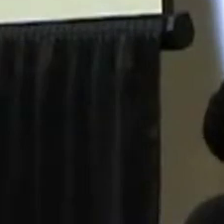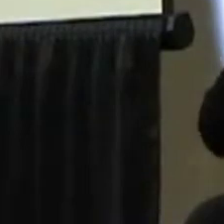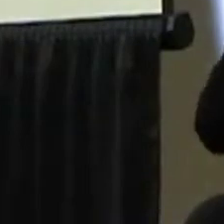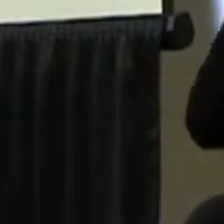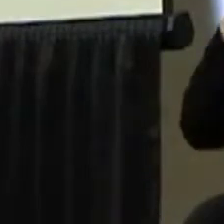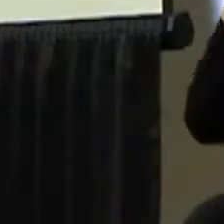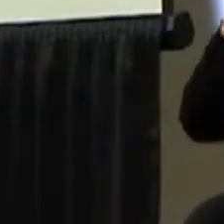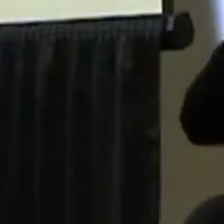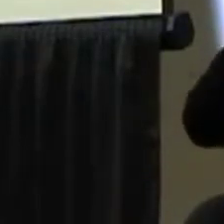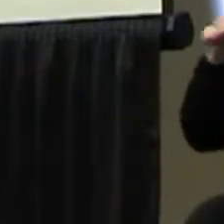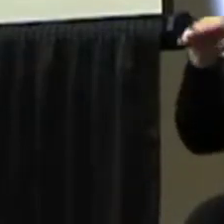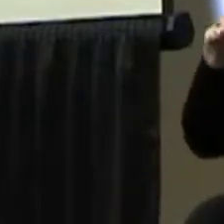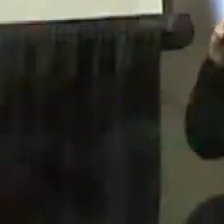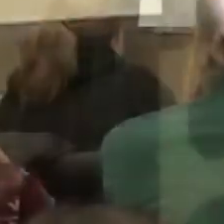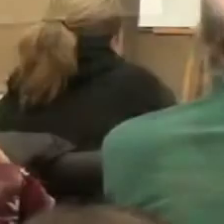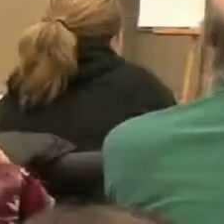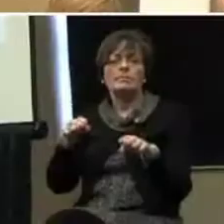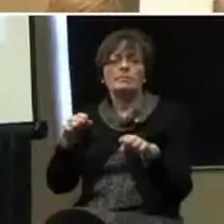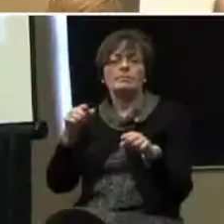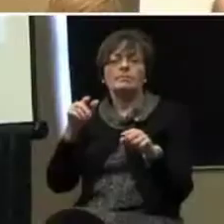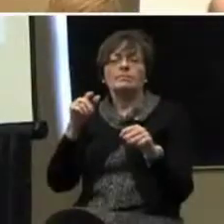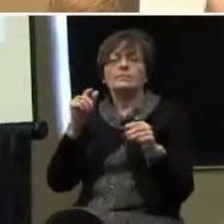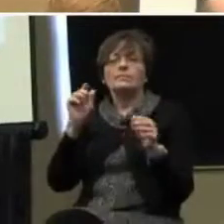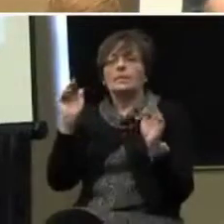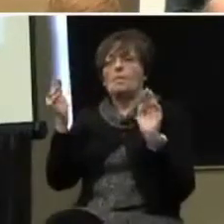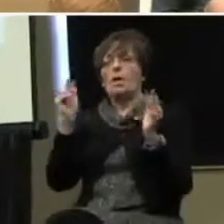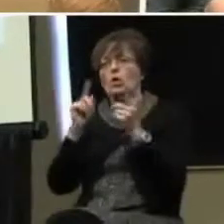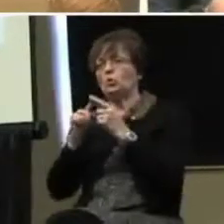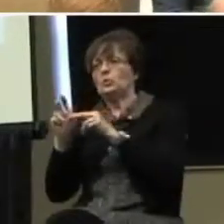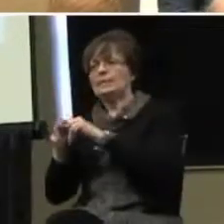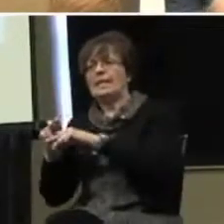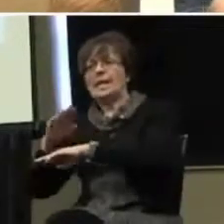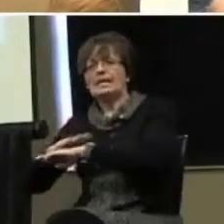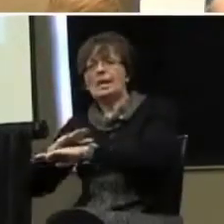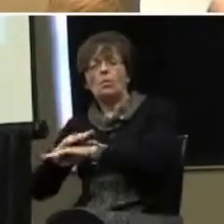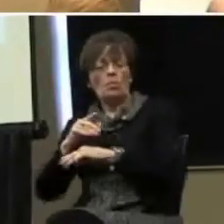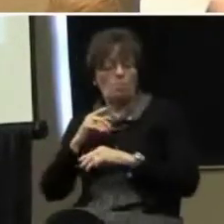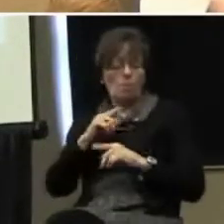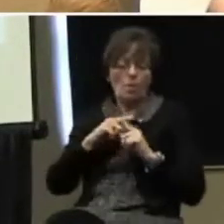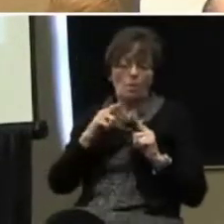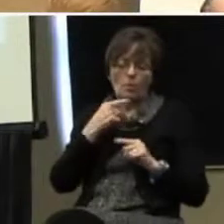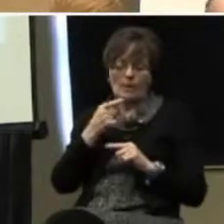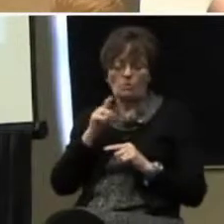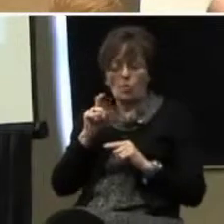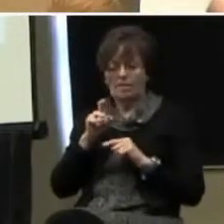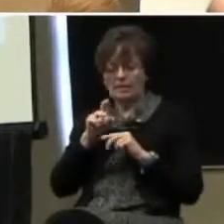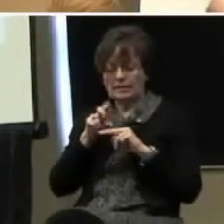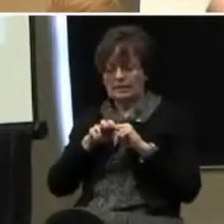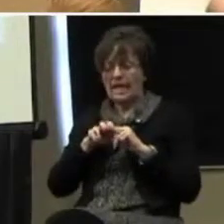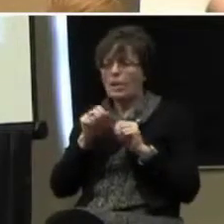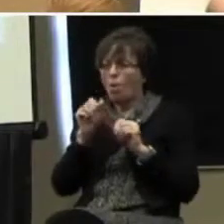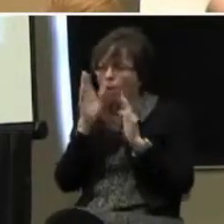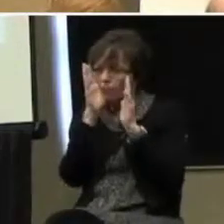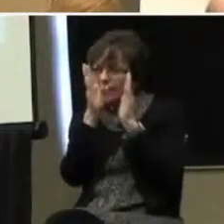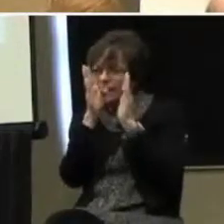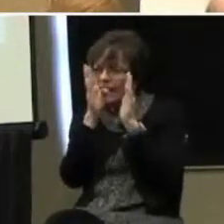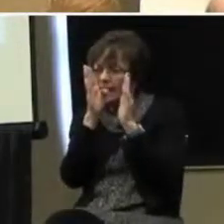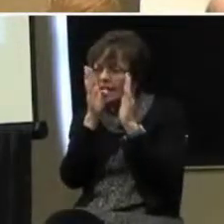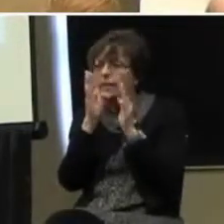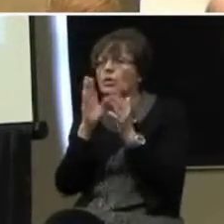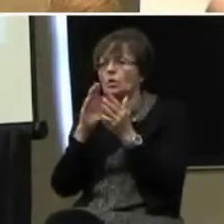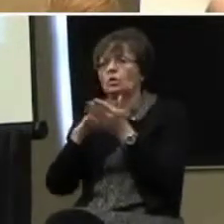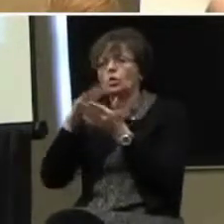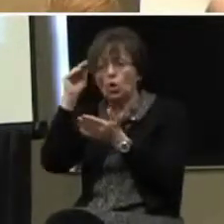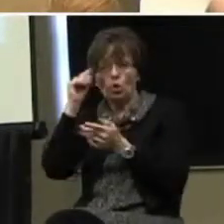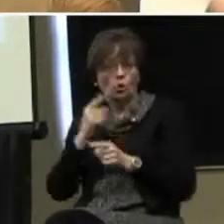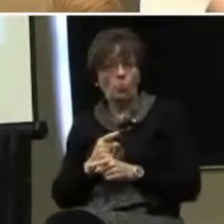opposed to be sitting at a table. But we always say you kind of have to sit or kind of be in an attending position in order